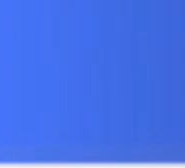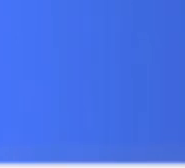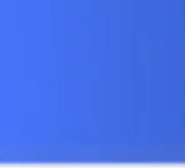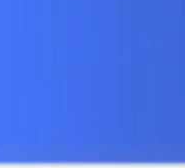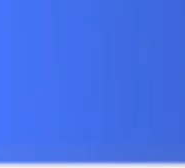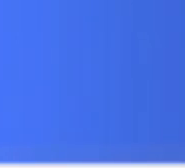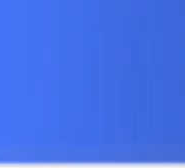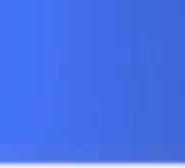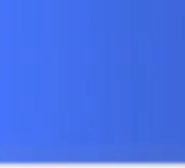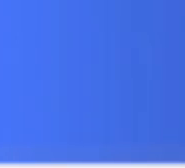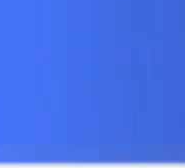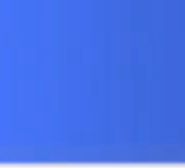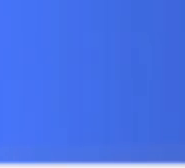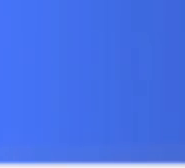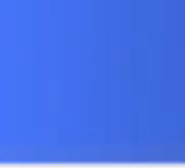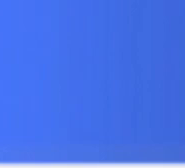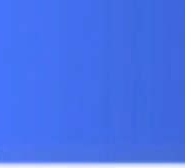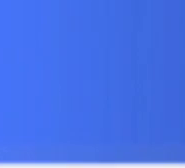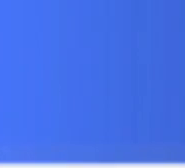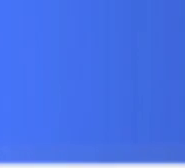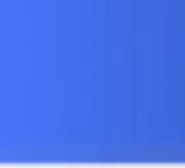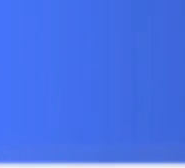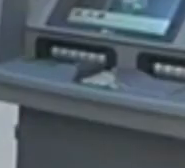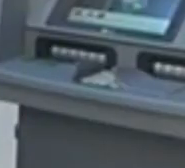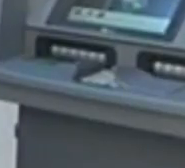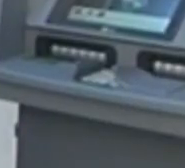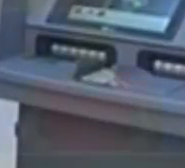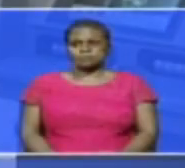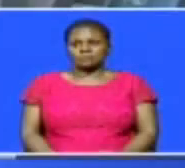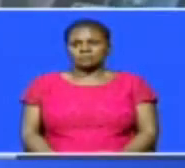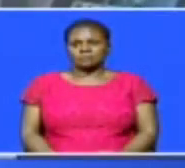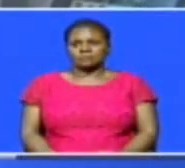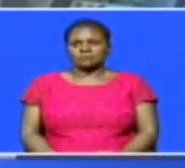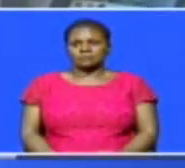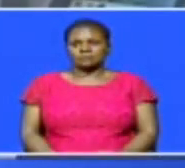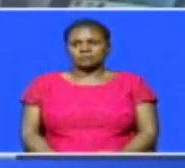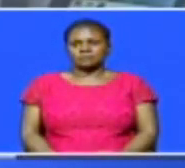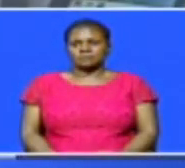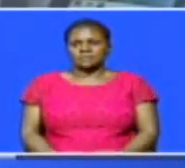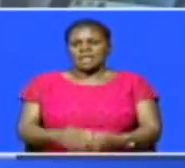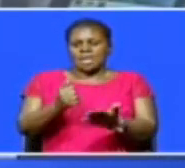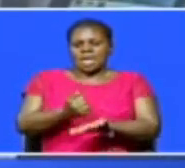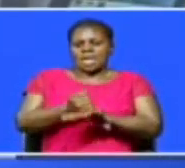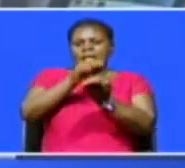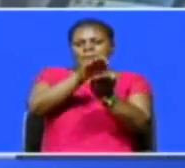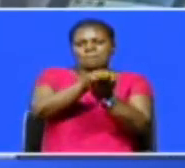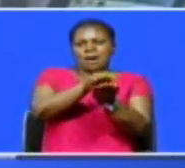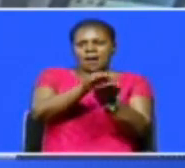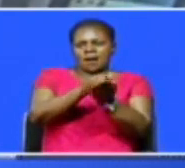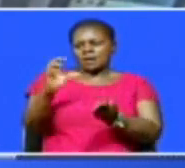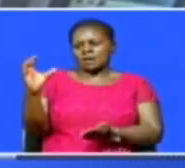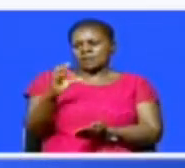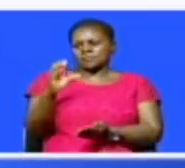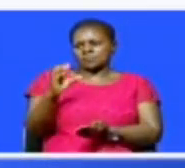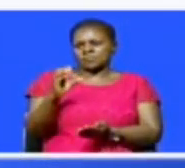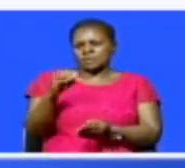.1% in mainly trade and manufacturing sectors. To help the banks and its customers,